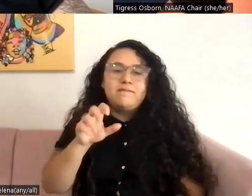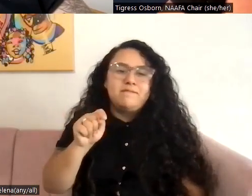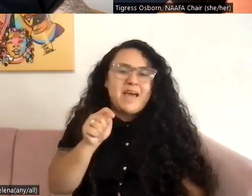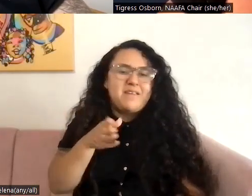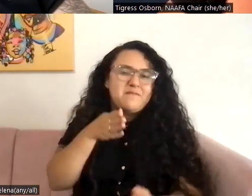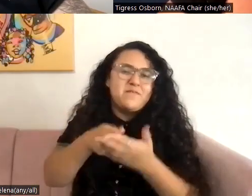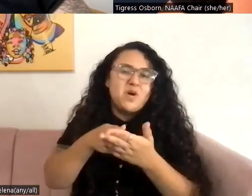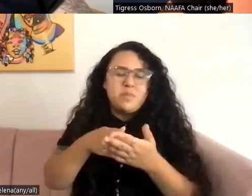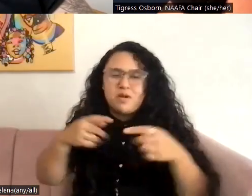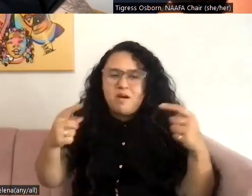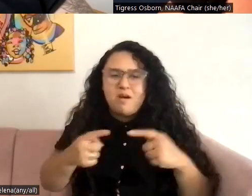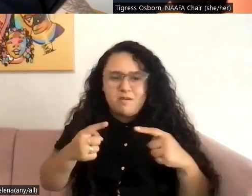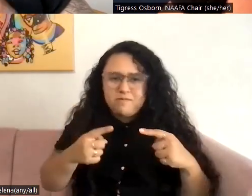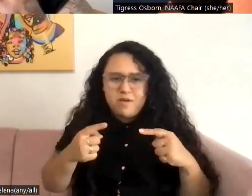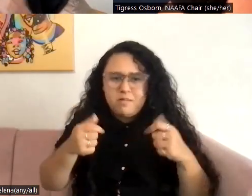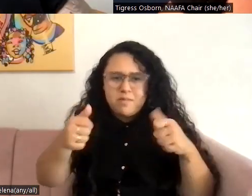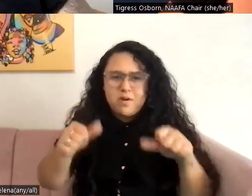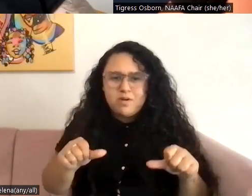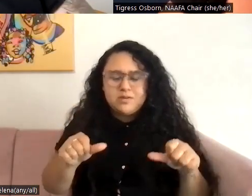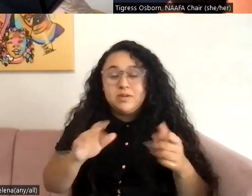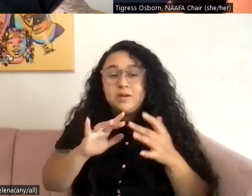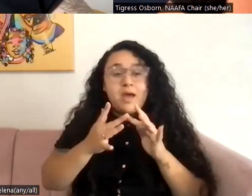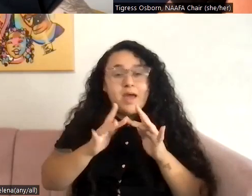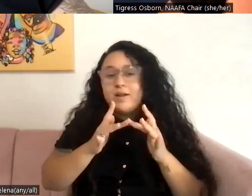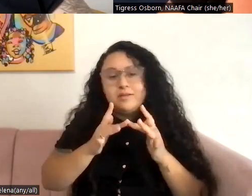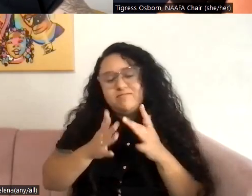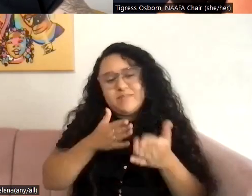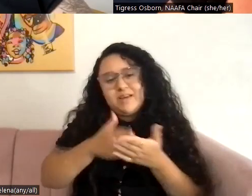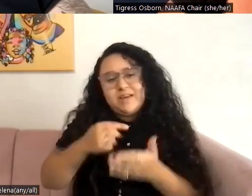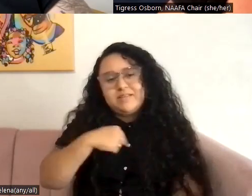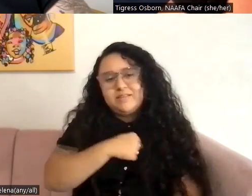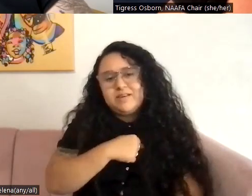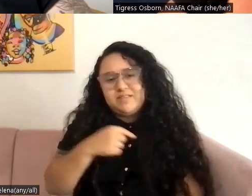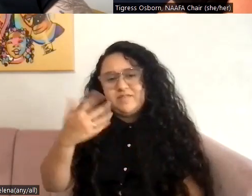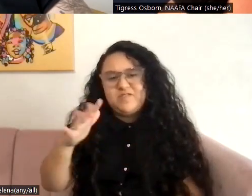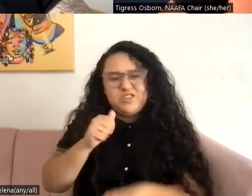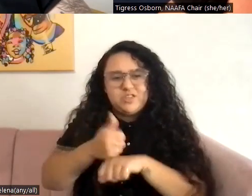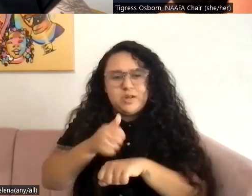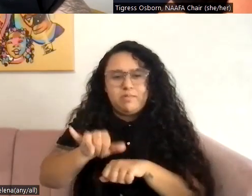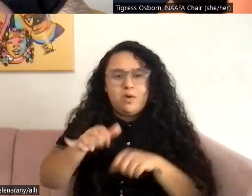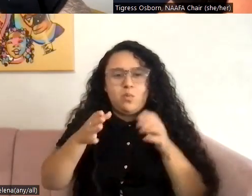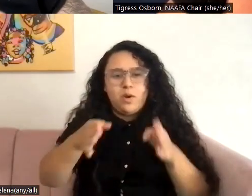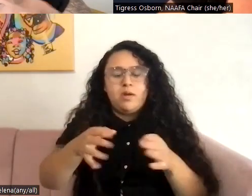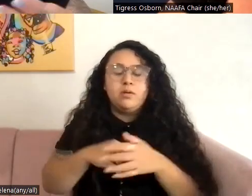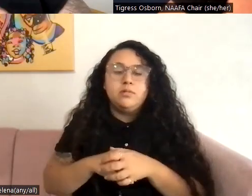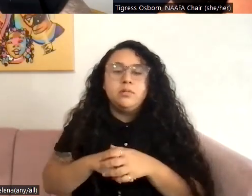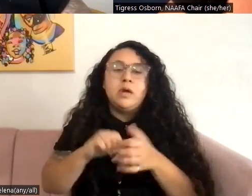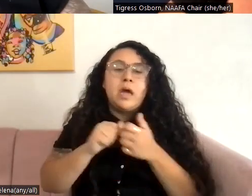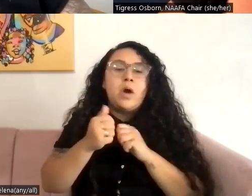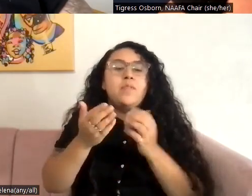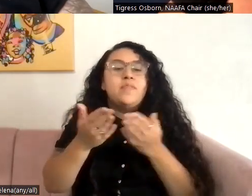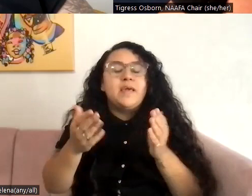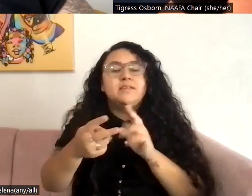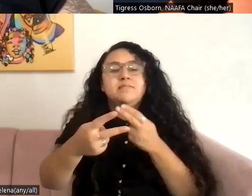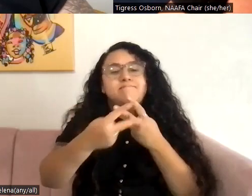it's really not, the internet is rigged against us, um, in just the way that things are tagged and shared.